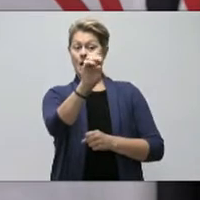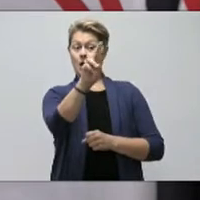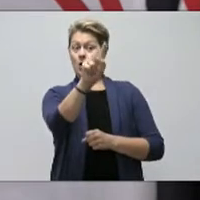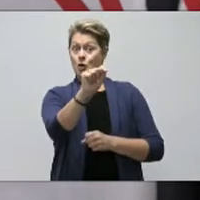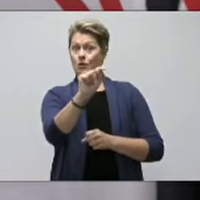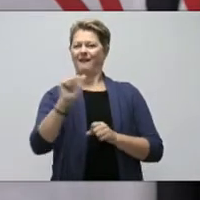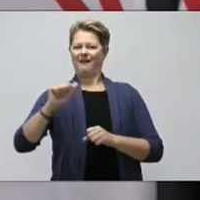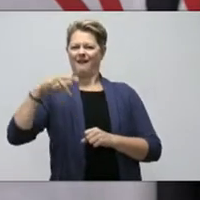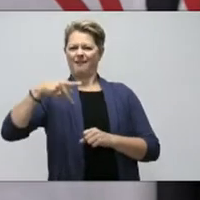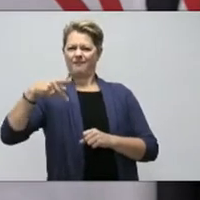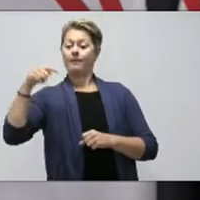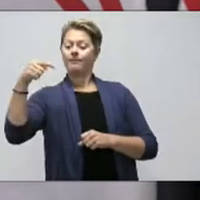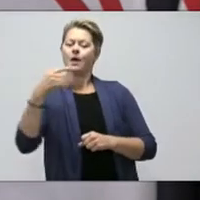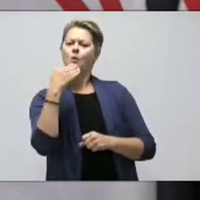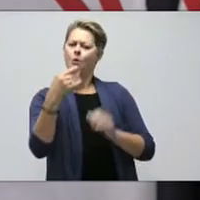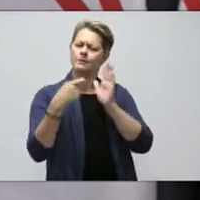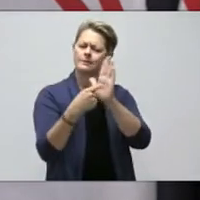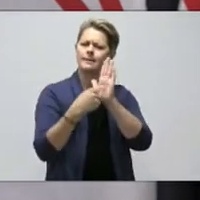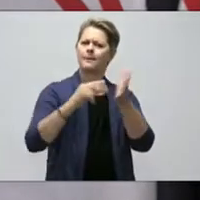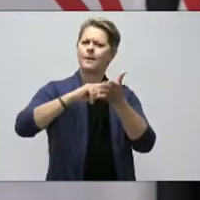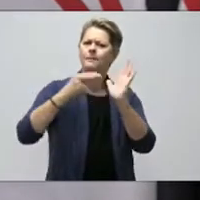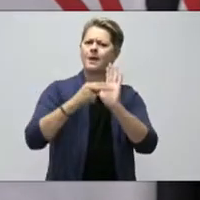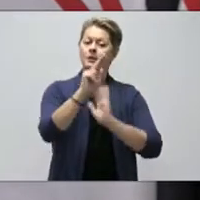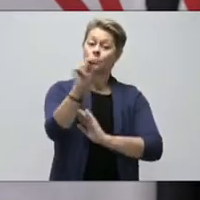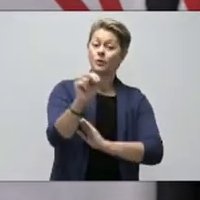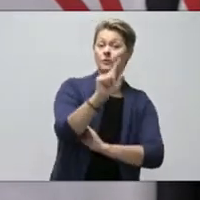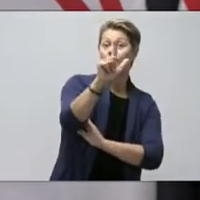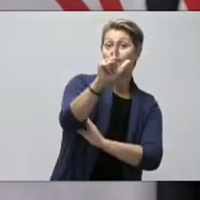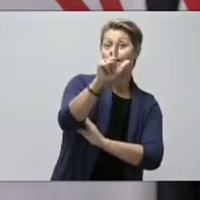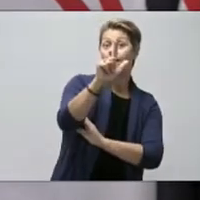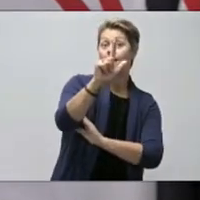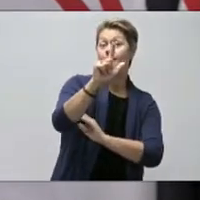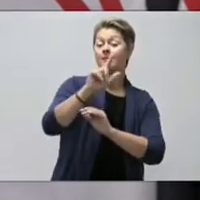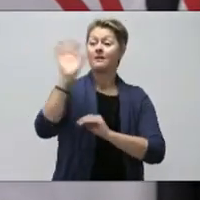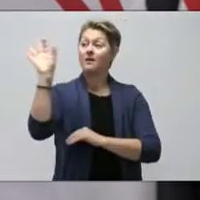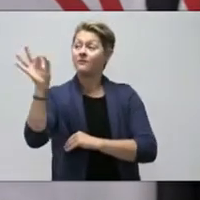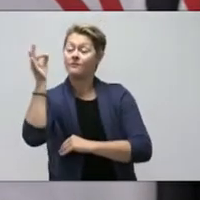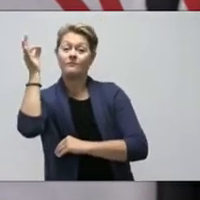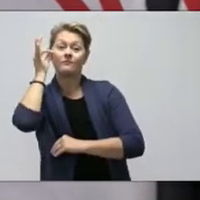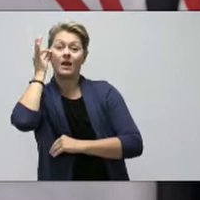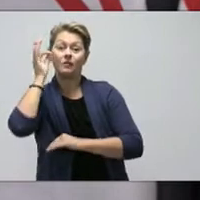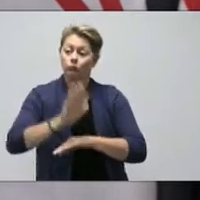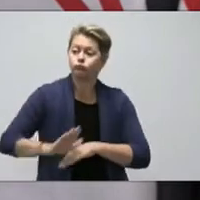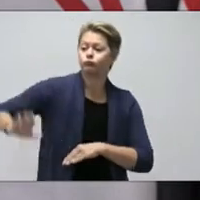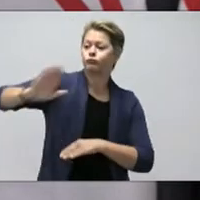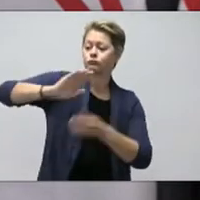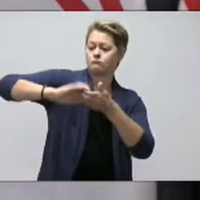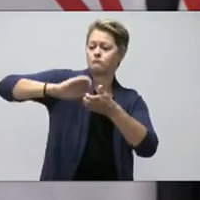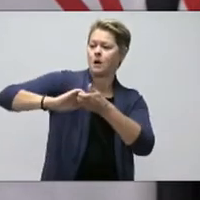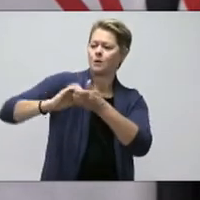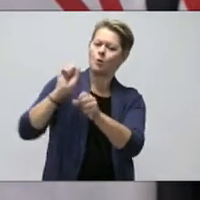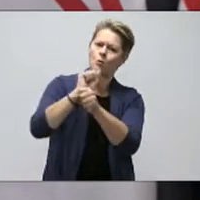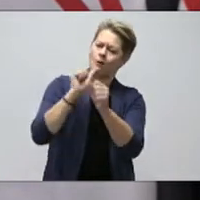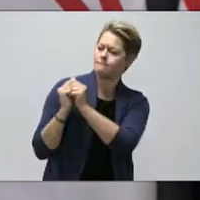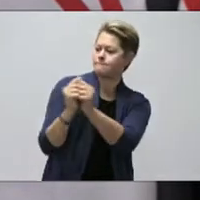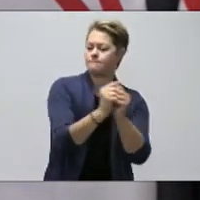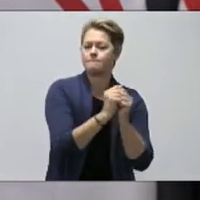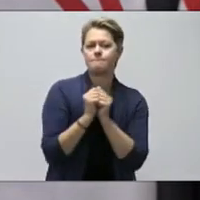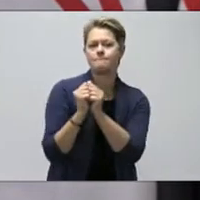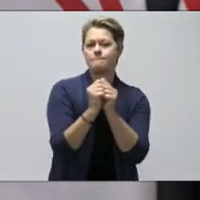Newfoundland and Labrador is working together with our federal, provincial, and territorial partners throughout this pandemic.